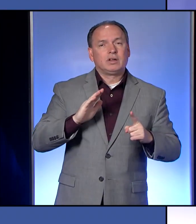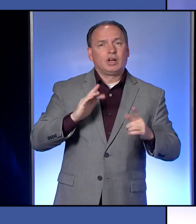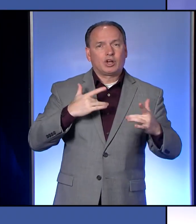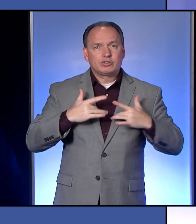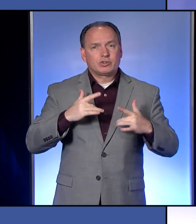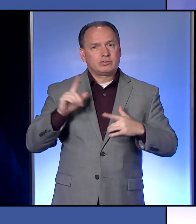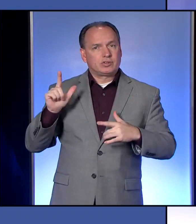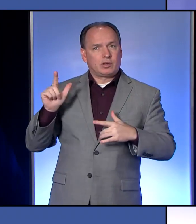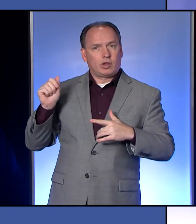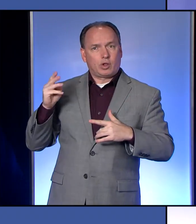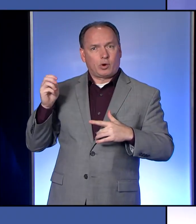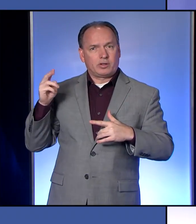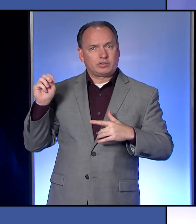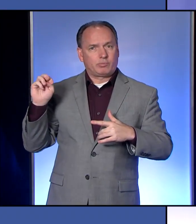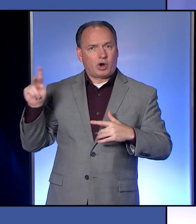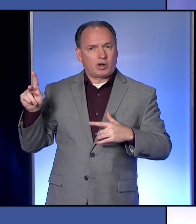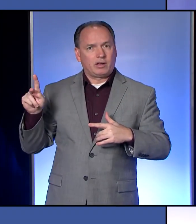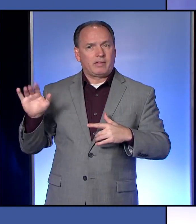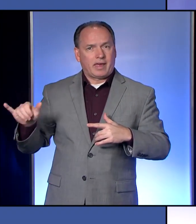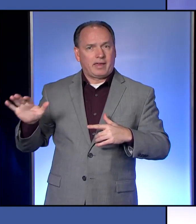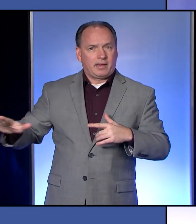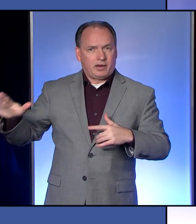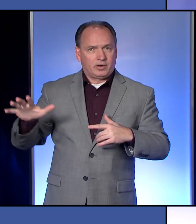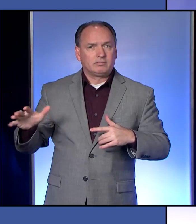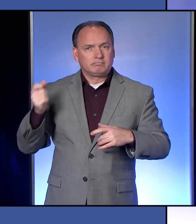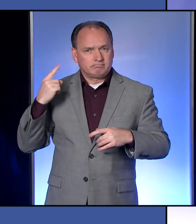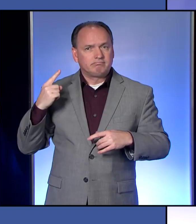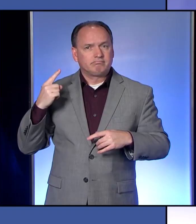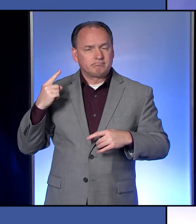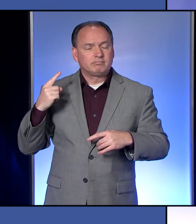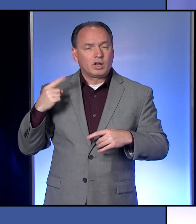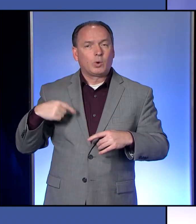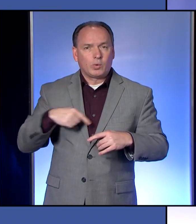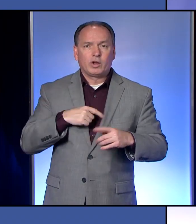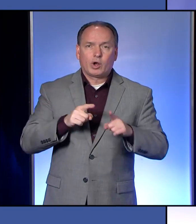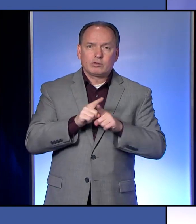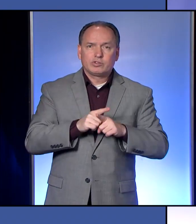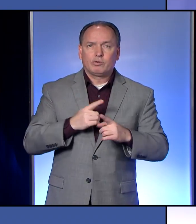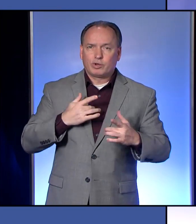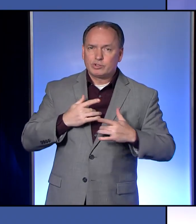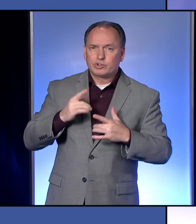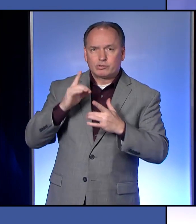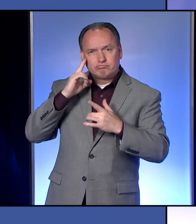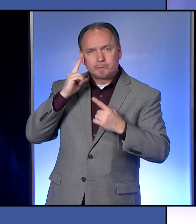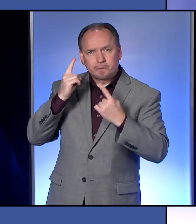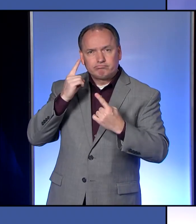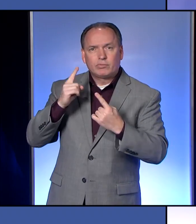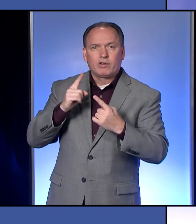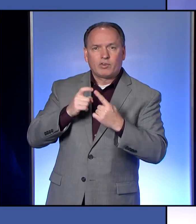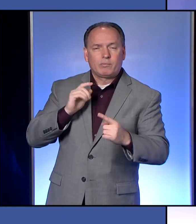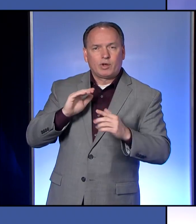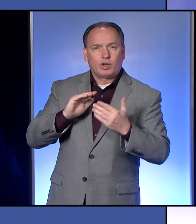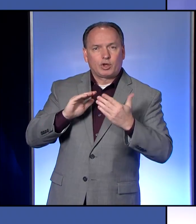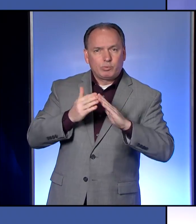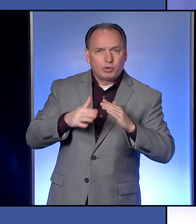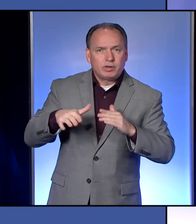Lawrence Park, and in that region. So again, we're, we're concerned also, from a community level, and we will be trying to